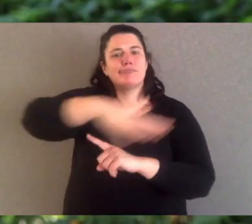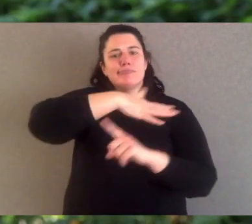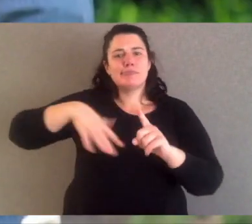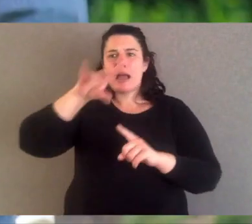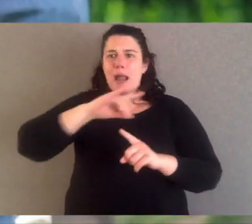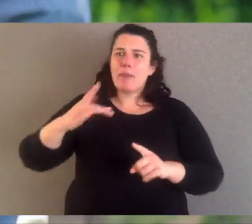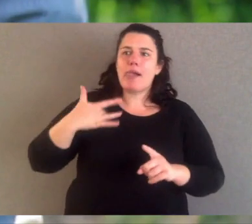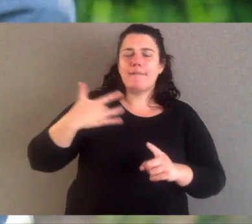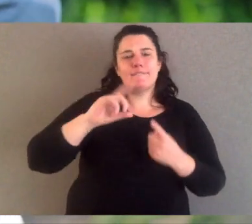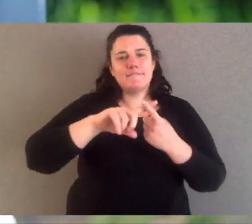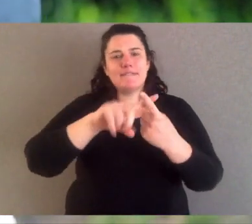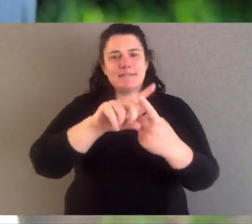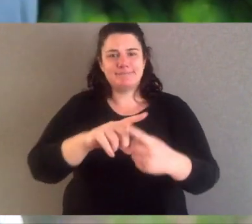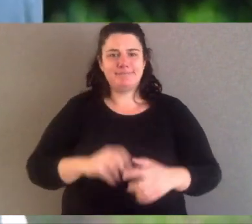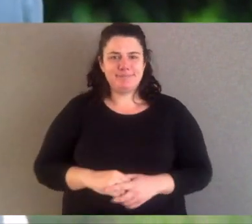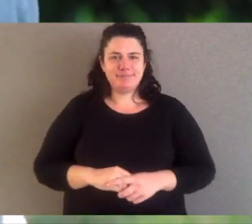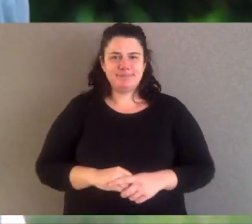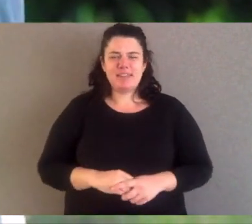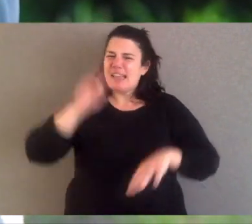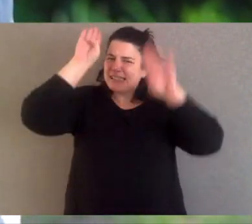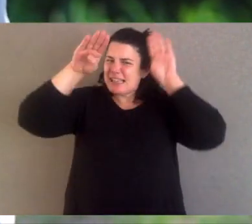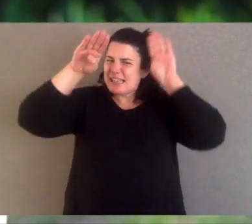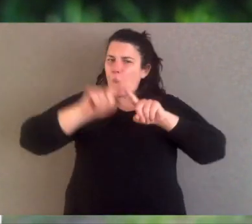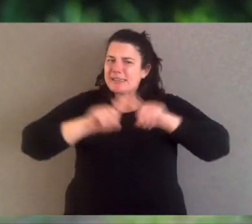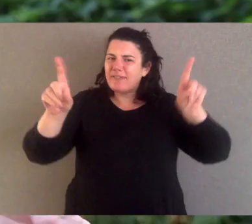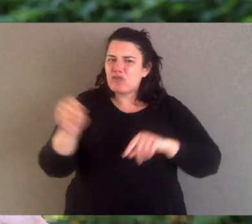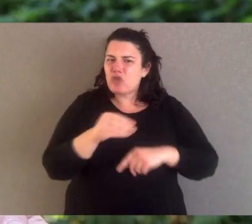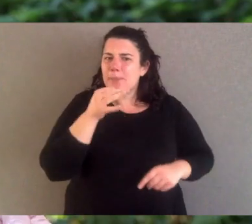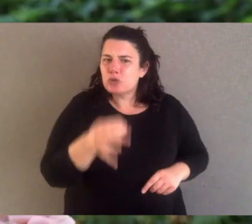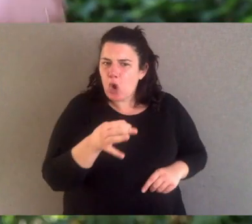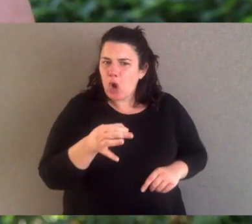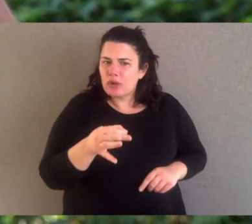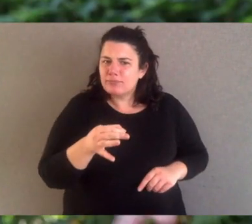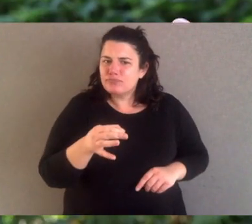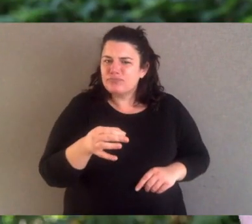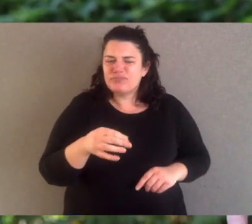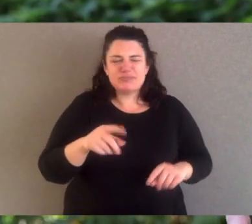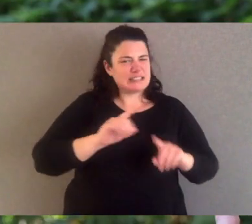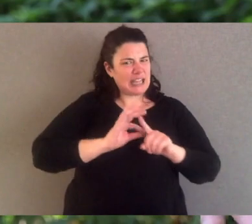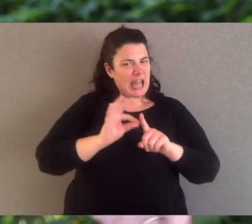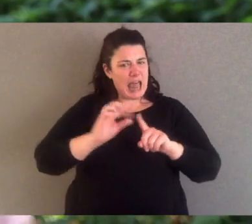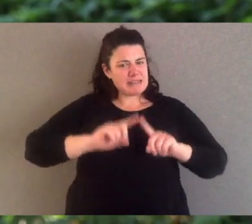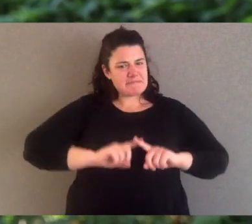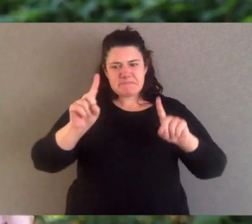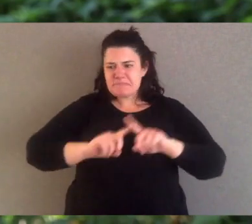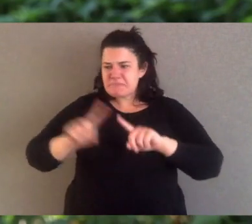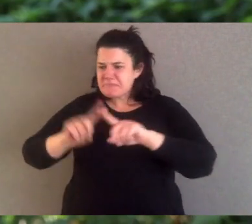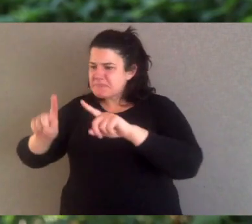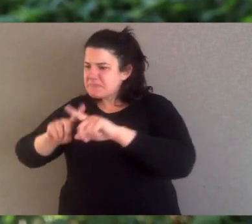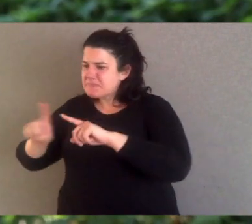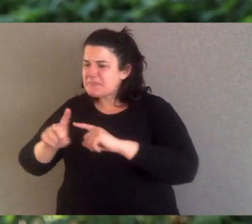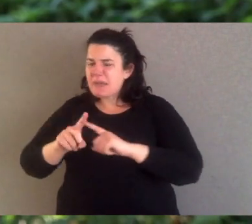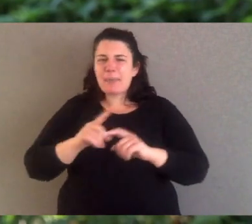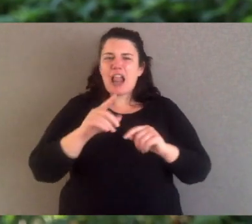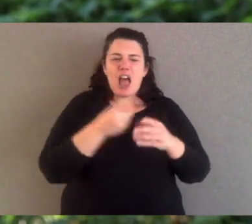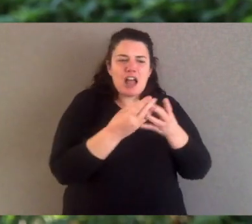systems. The dingoes are quite different to domestic dogs. Now a couple of their physical features, they can range in colour